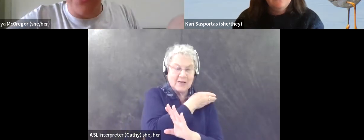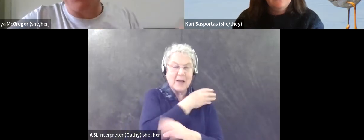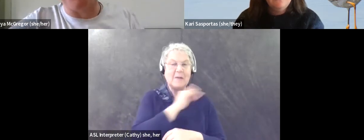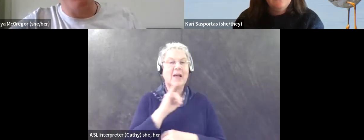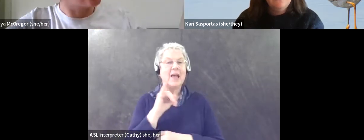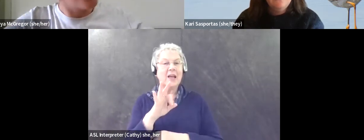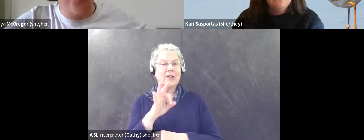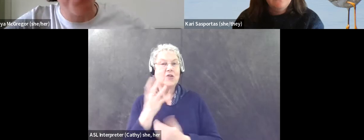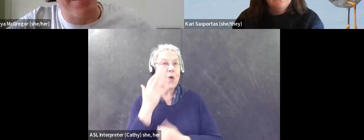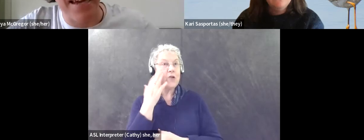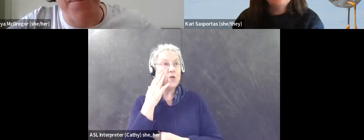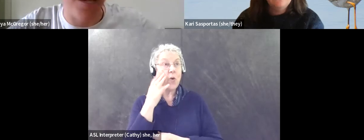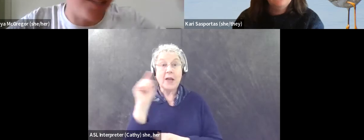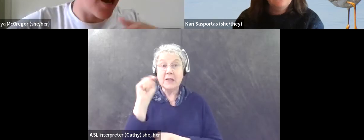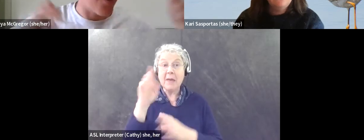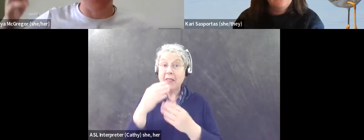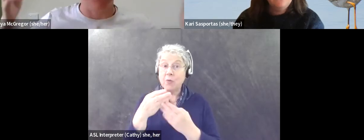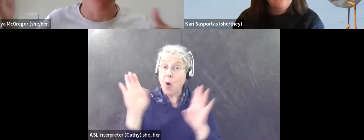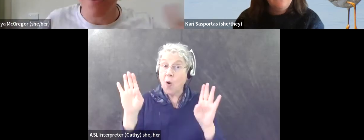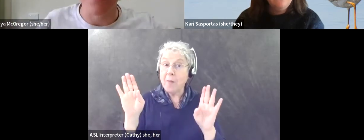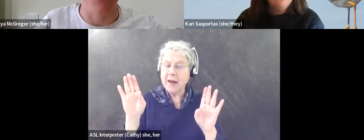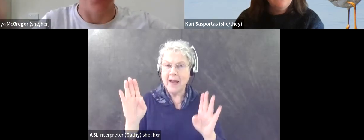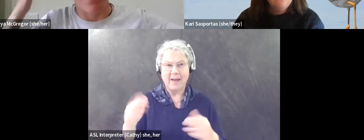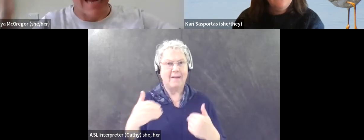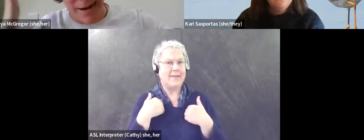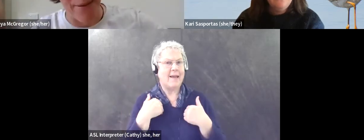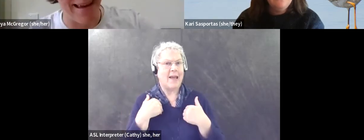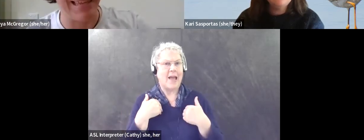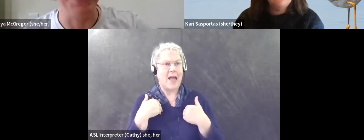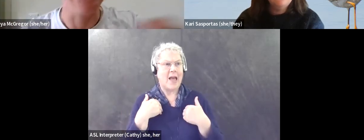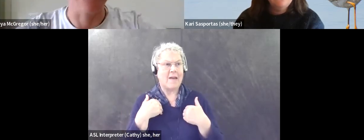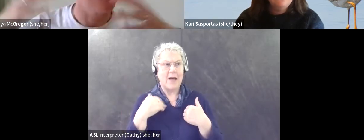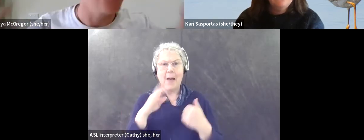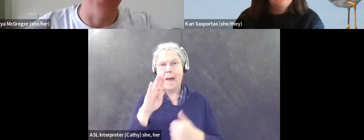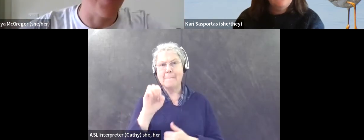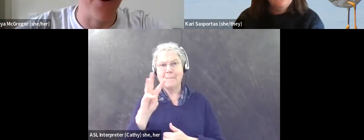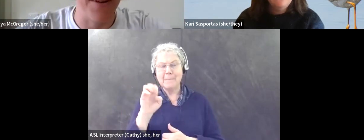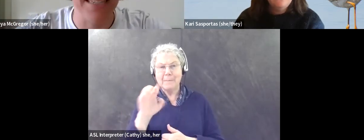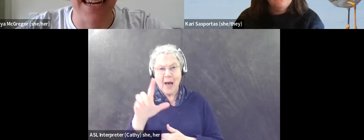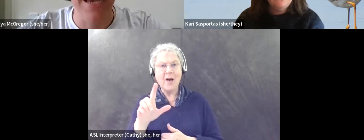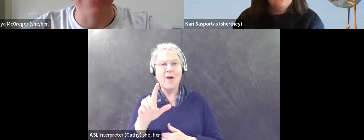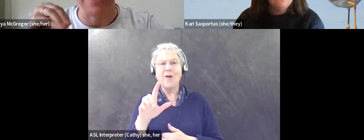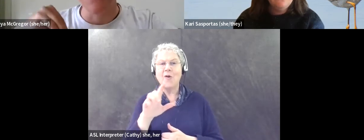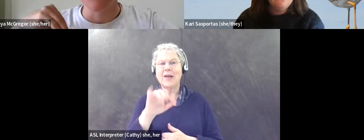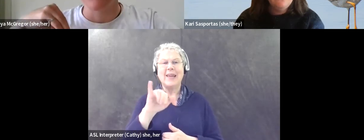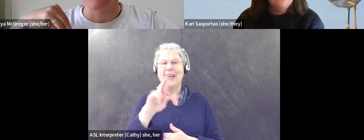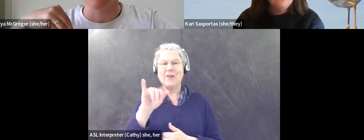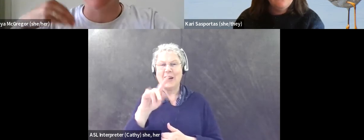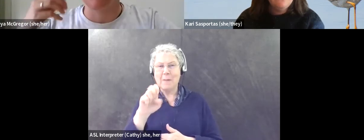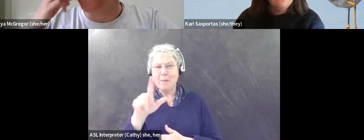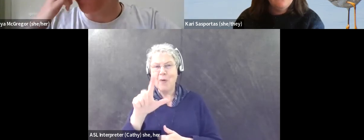is the bathroom going to be open that day because I have irritable bowel syndrome, I need a bathroom or, or whatever question, like